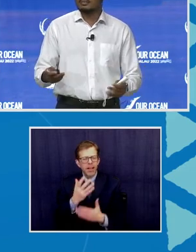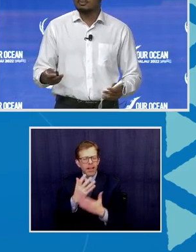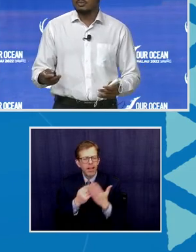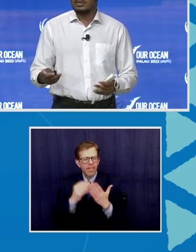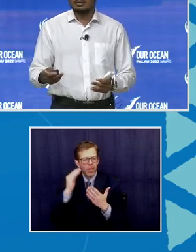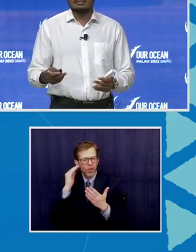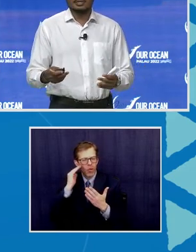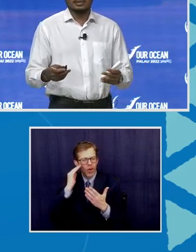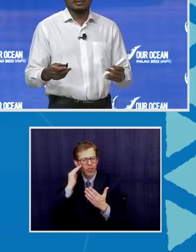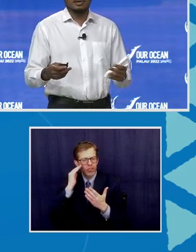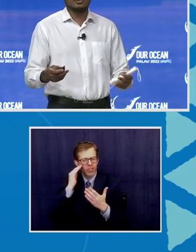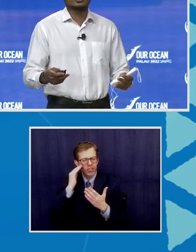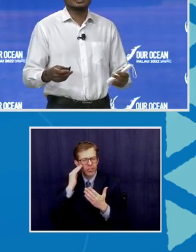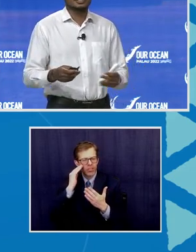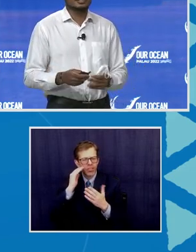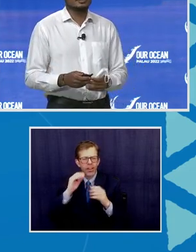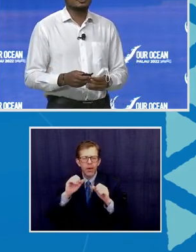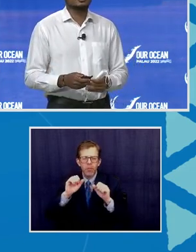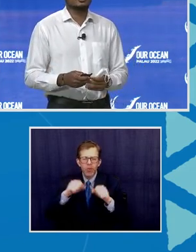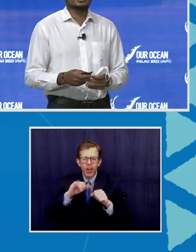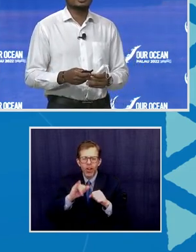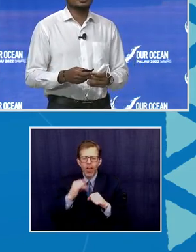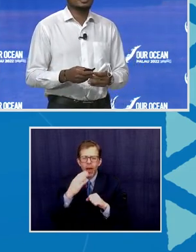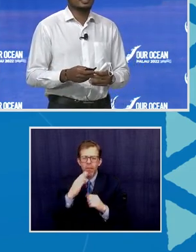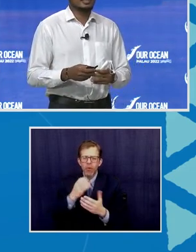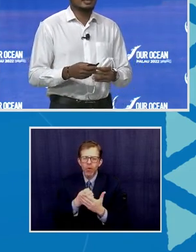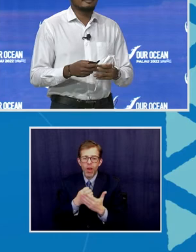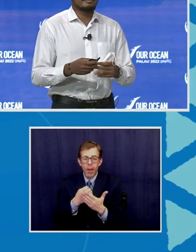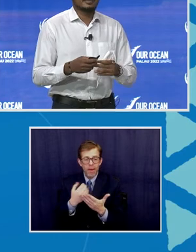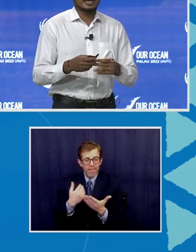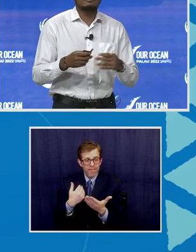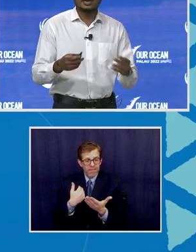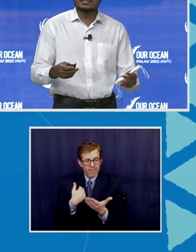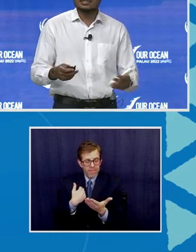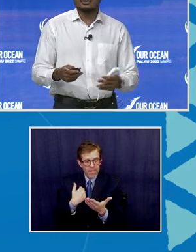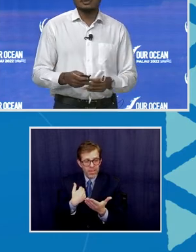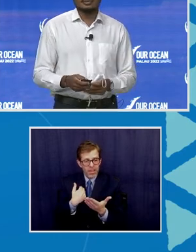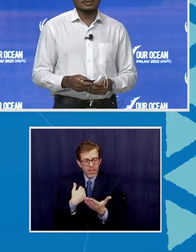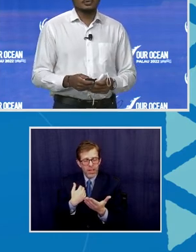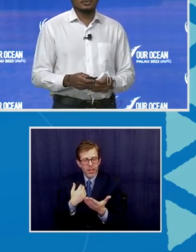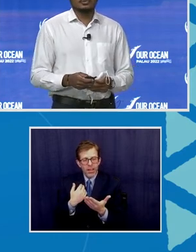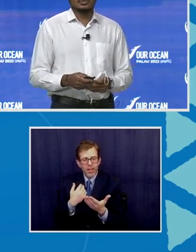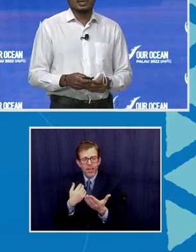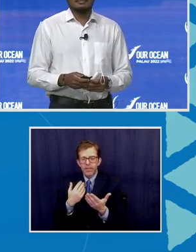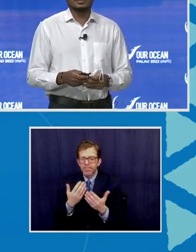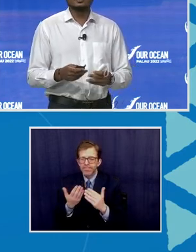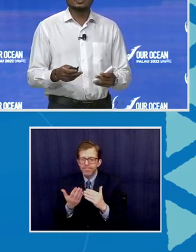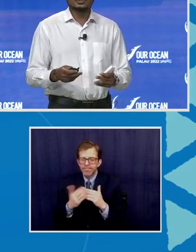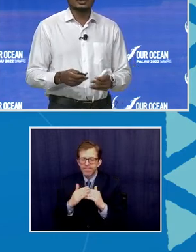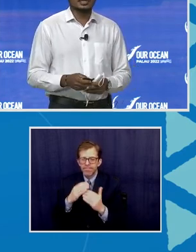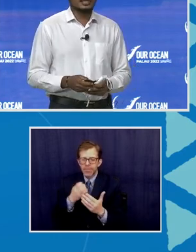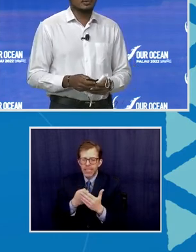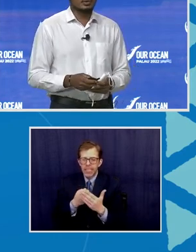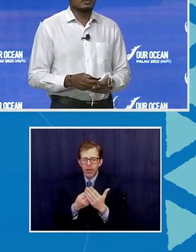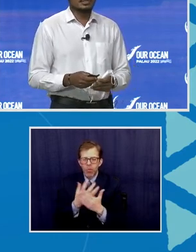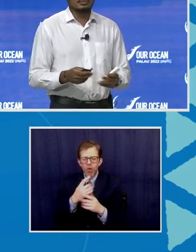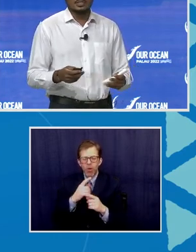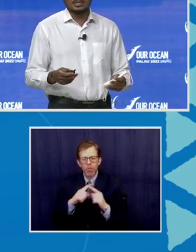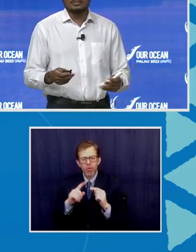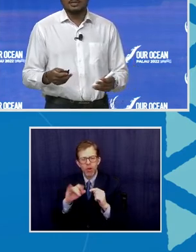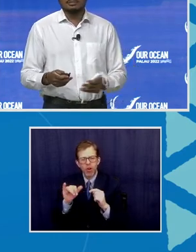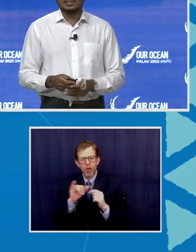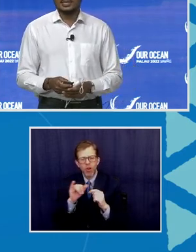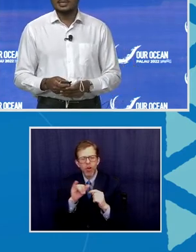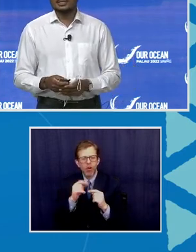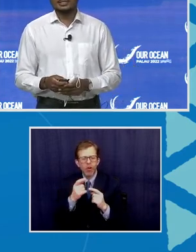potential that the blue economy holds and not only advancing economic growth, but also dealing away with